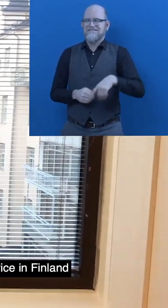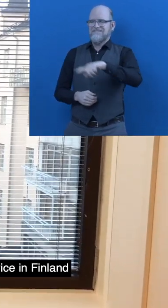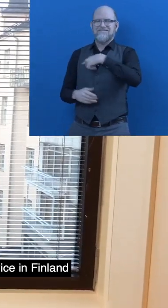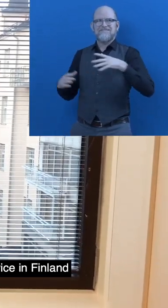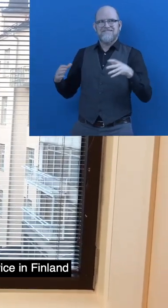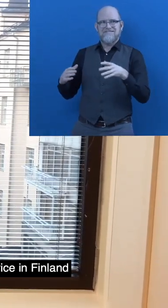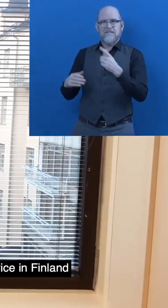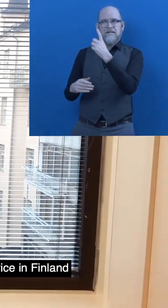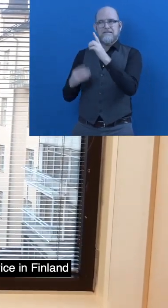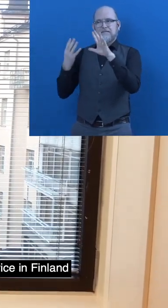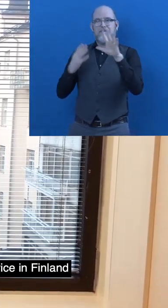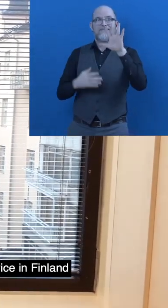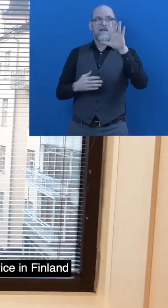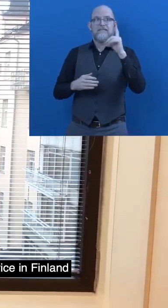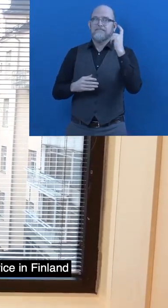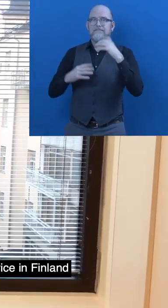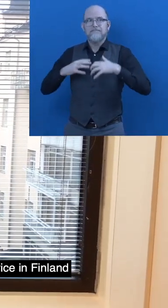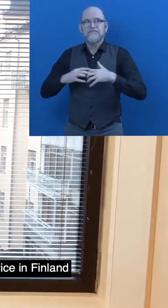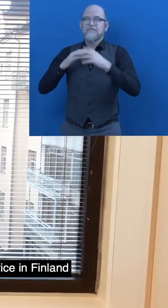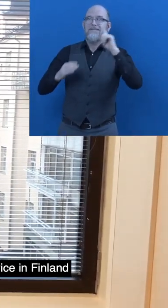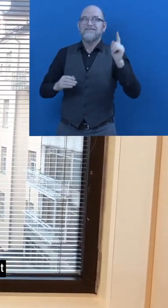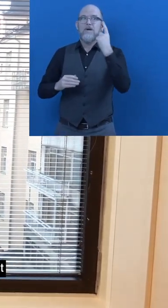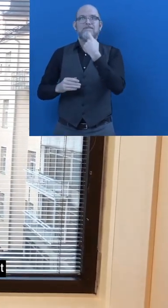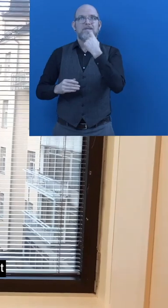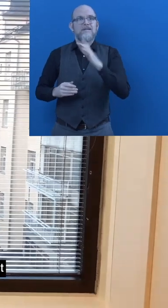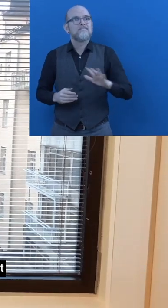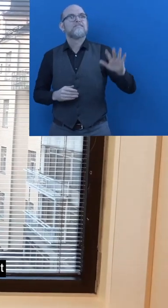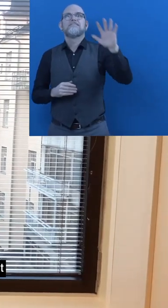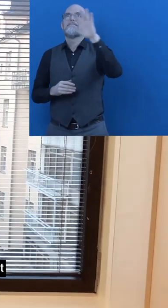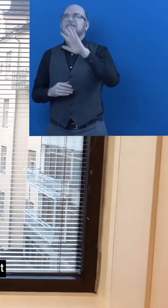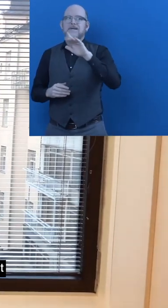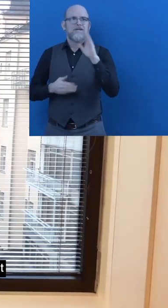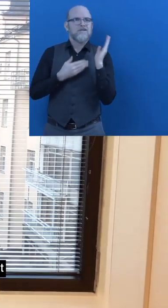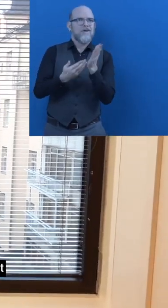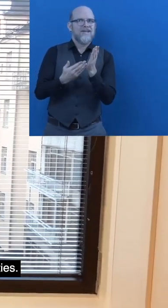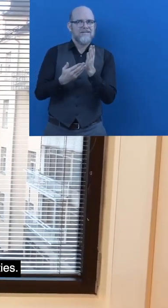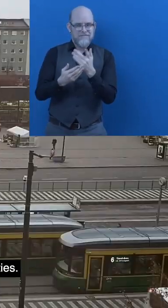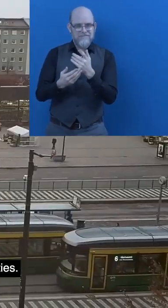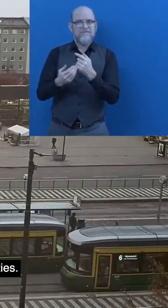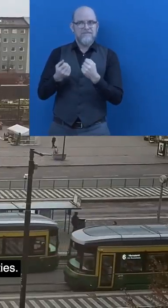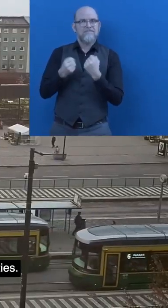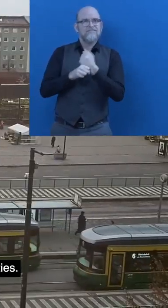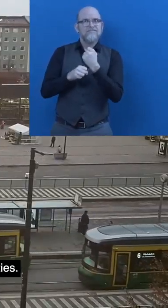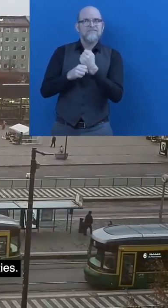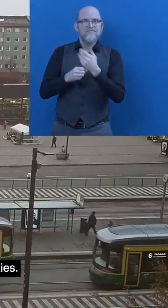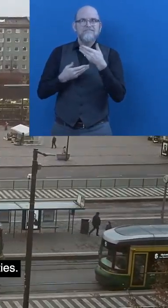established in 1995 being the first service in Finland to provide individual supported employment and a gate to work life for persons with